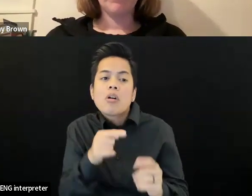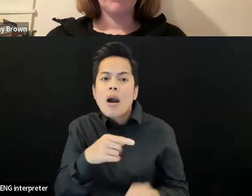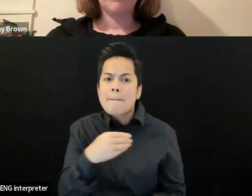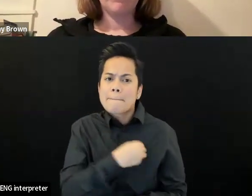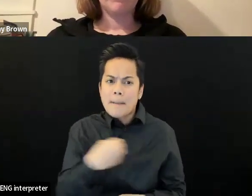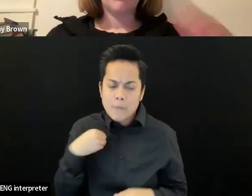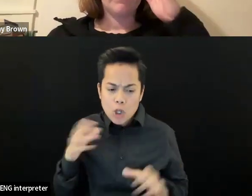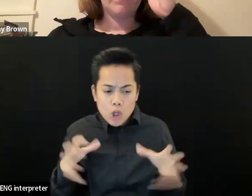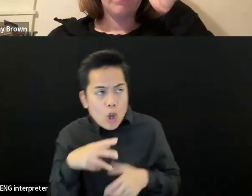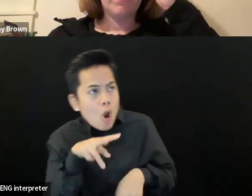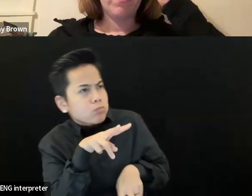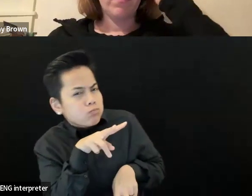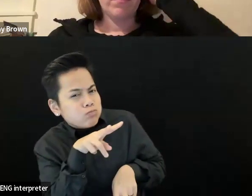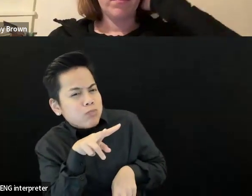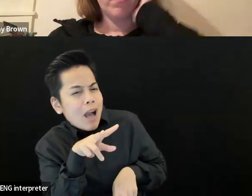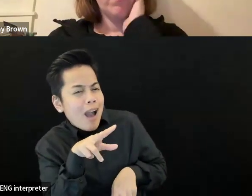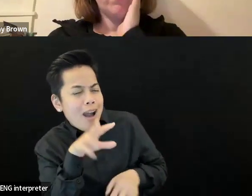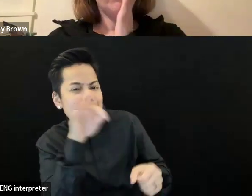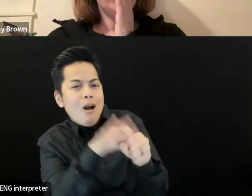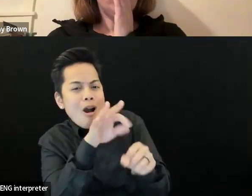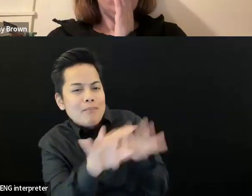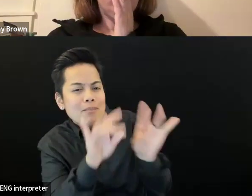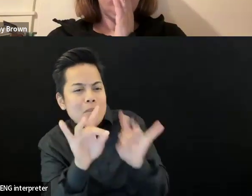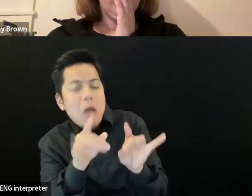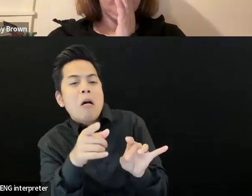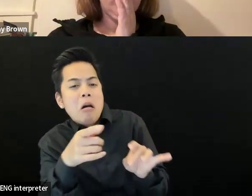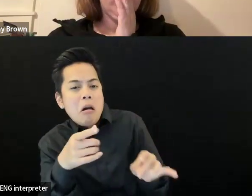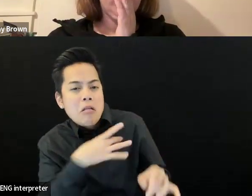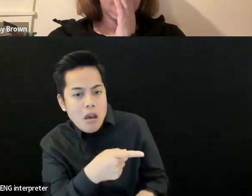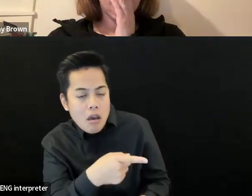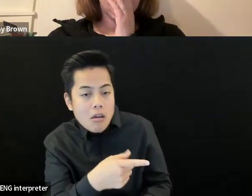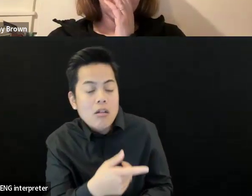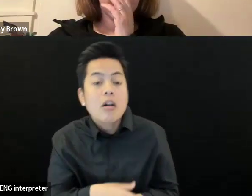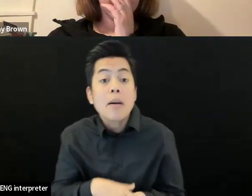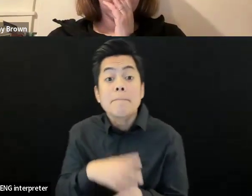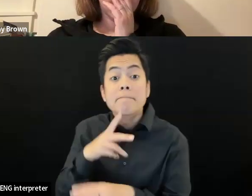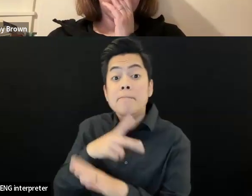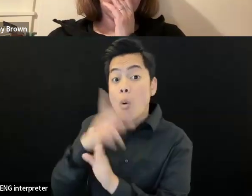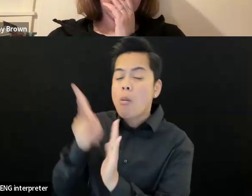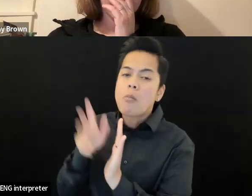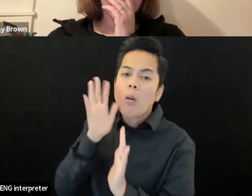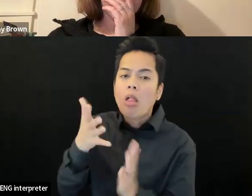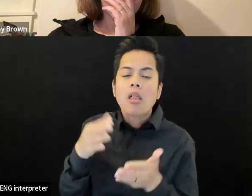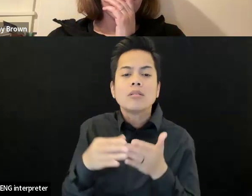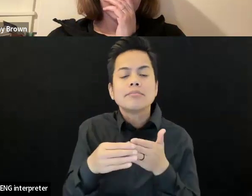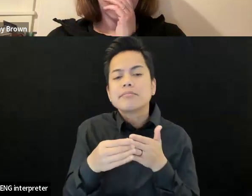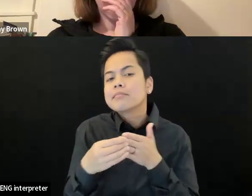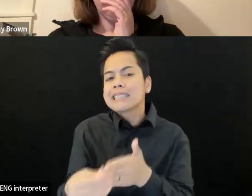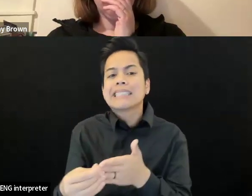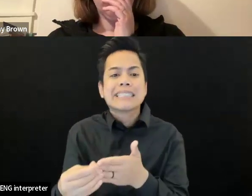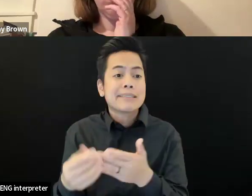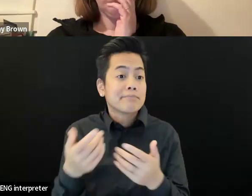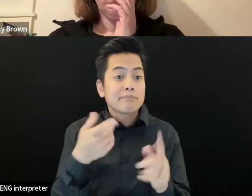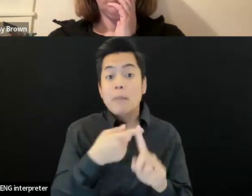the other types of programs will just be kind of led by we're hearing from community. We want a poetry night, you know, who's out there.